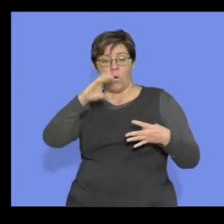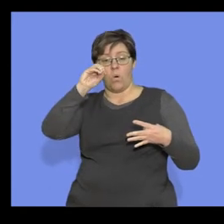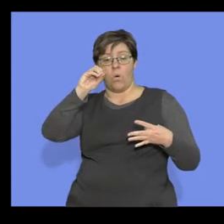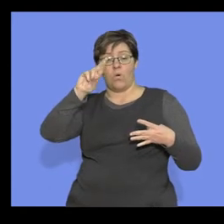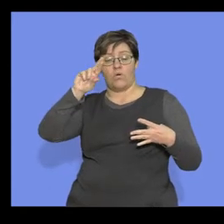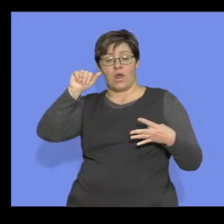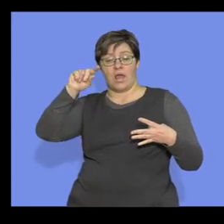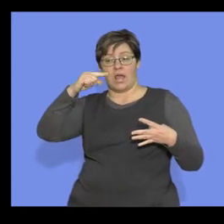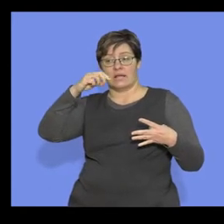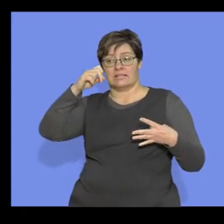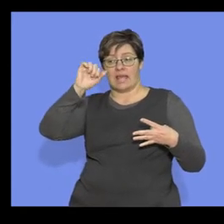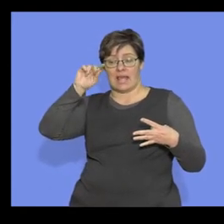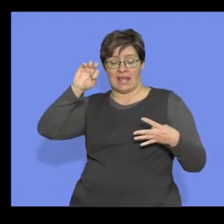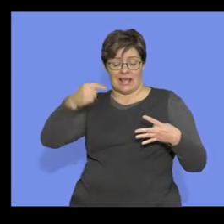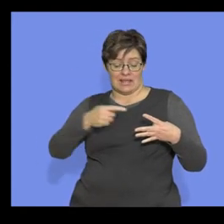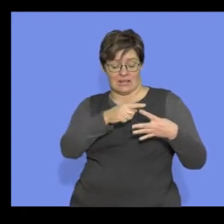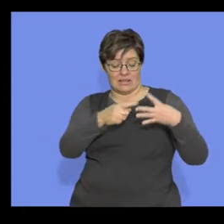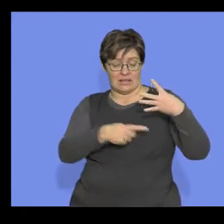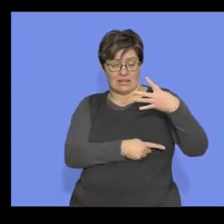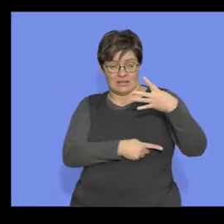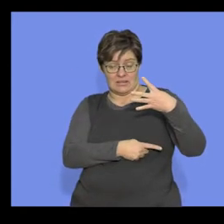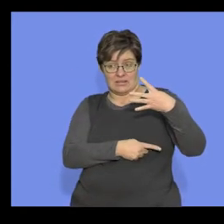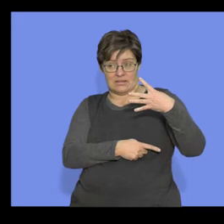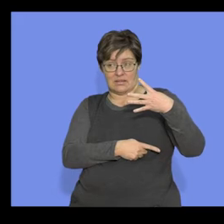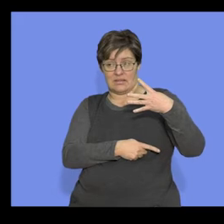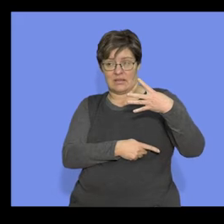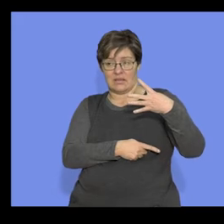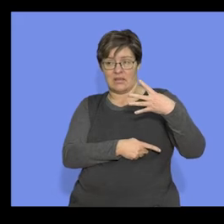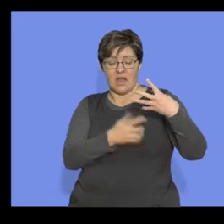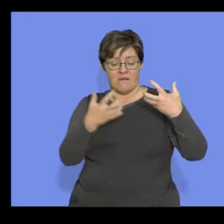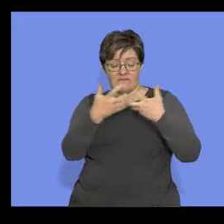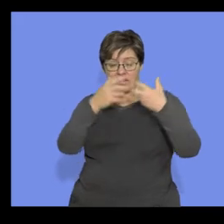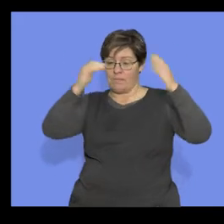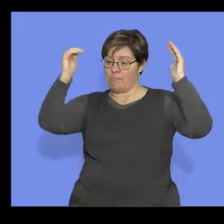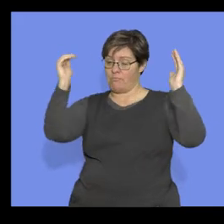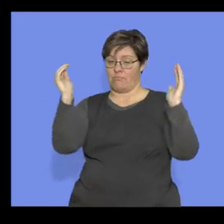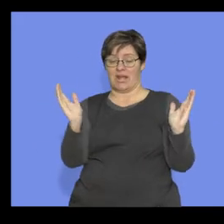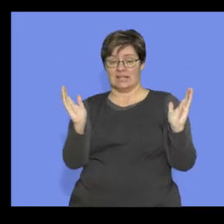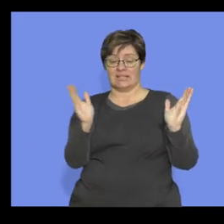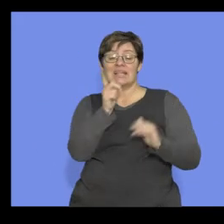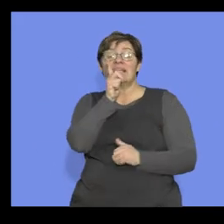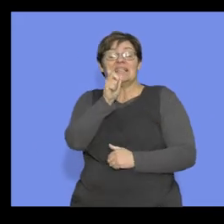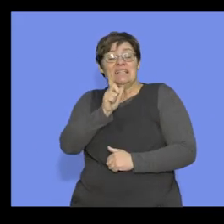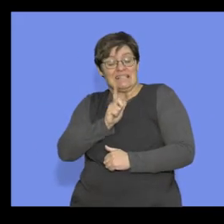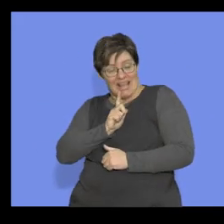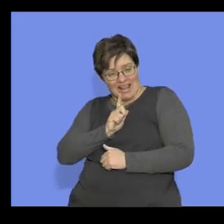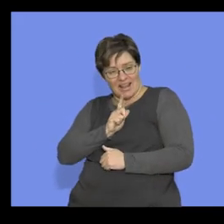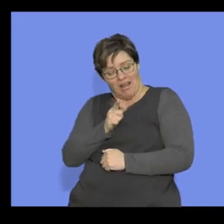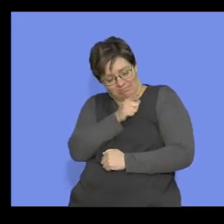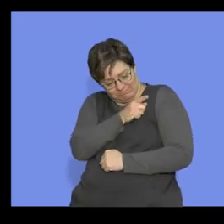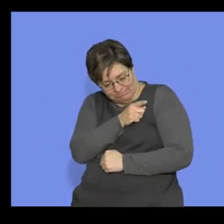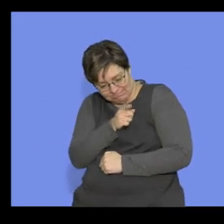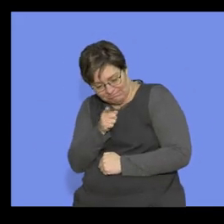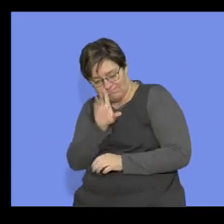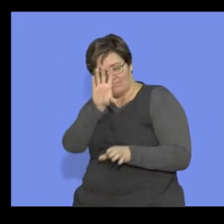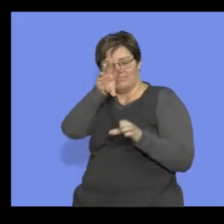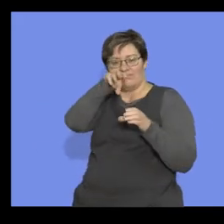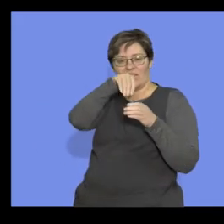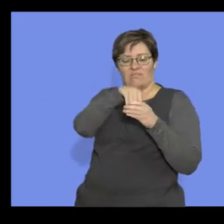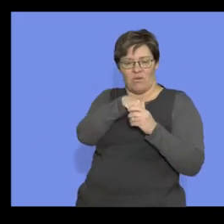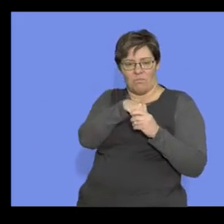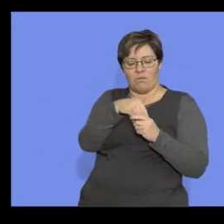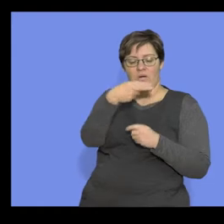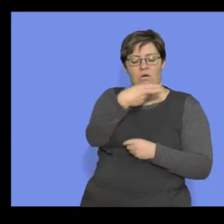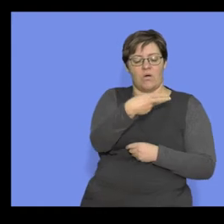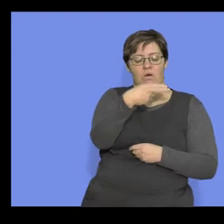orangutan, right? All of those, see, they fit into the bracket that's telling us these are part